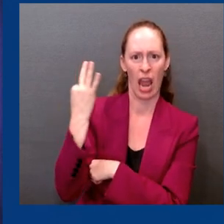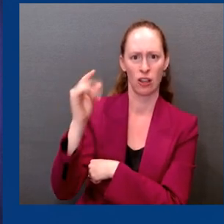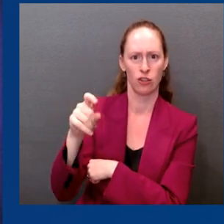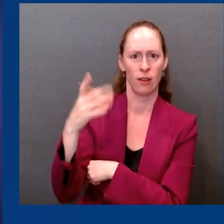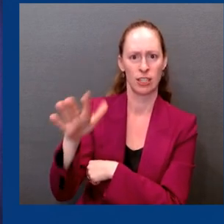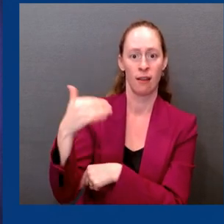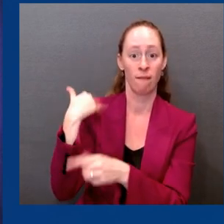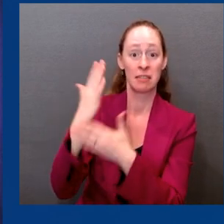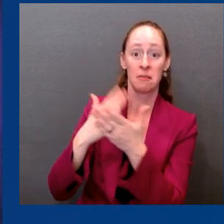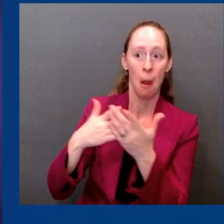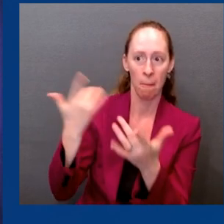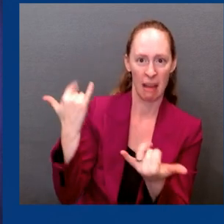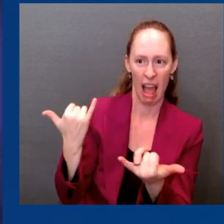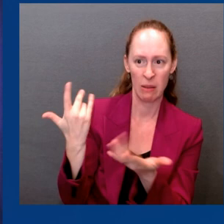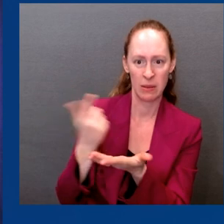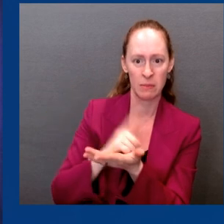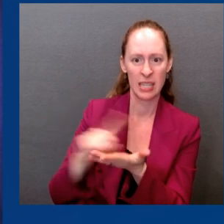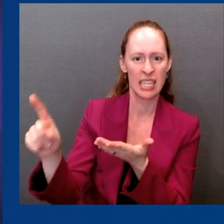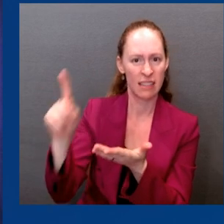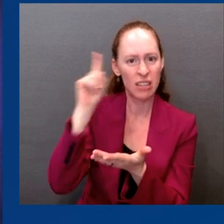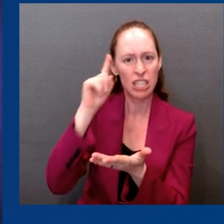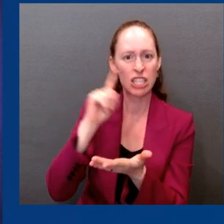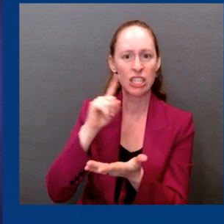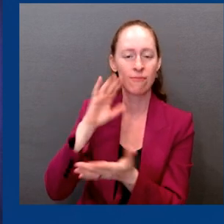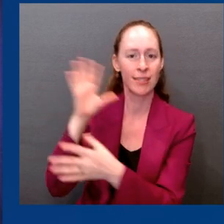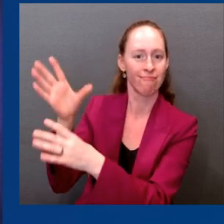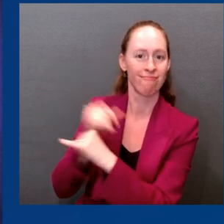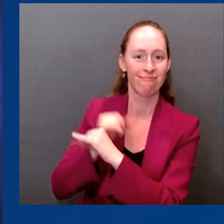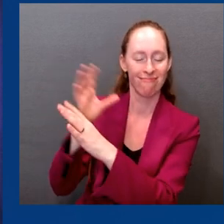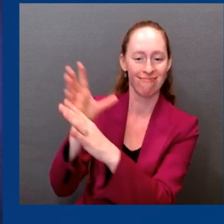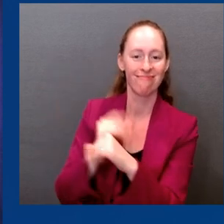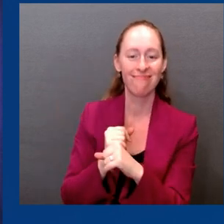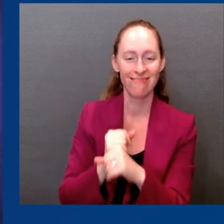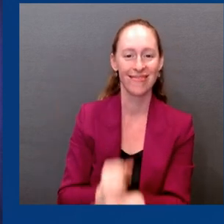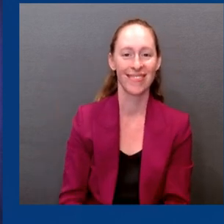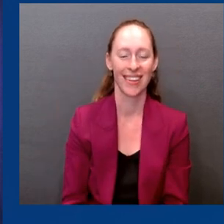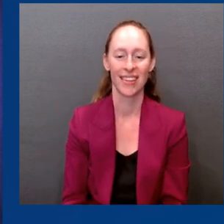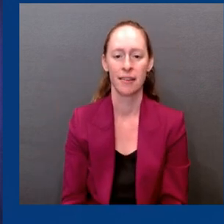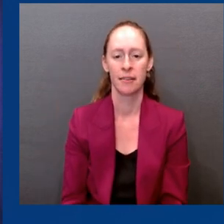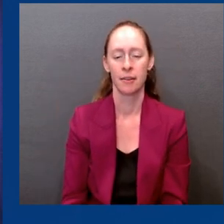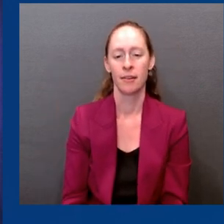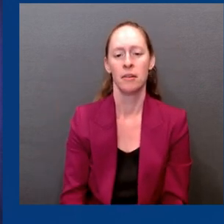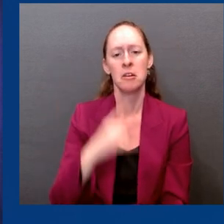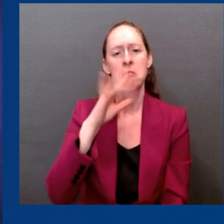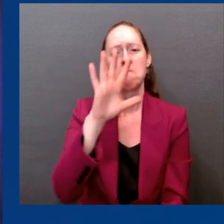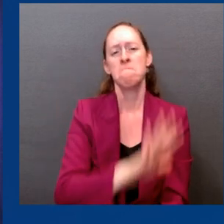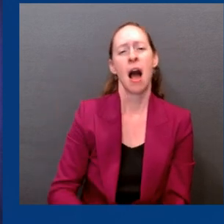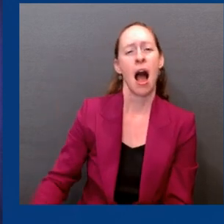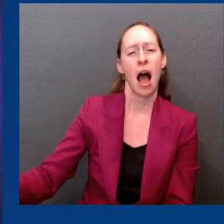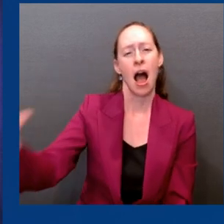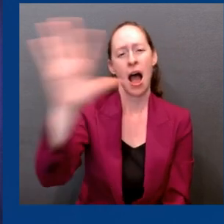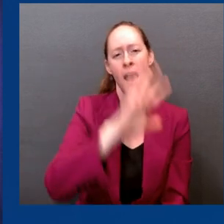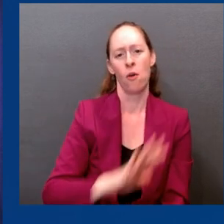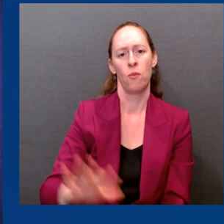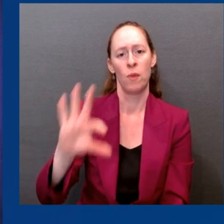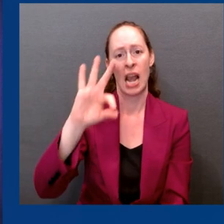90 percent of Americans will live within five miles of these new updated vaccines.